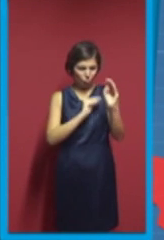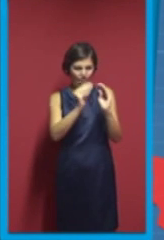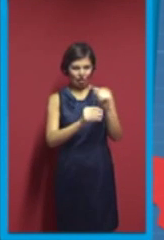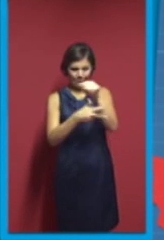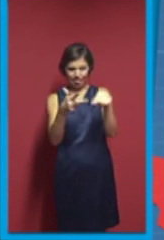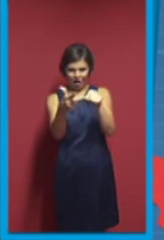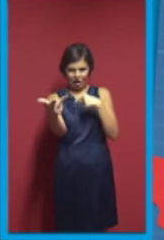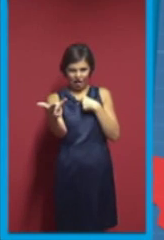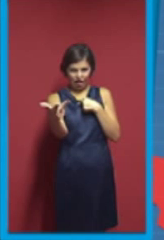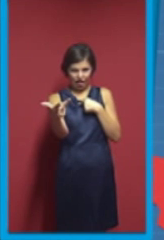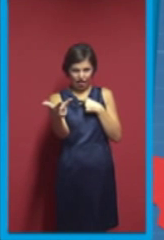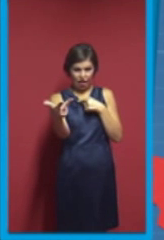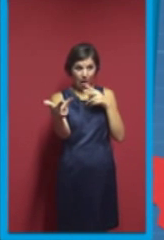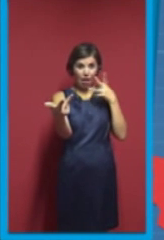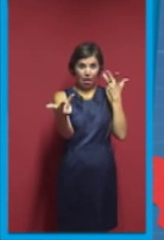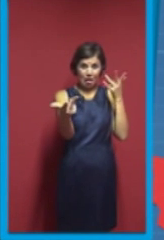Okay, cool.